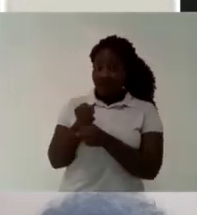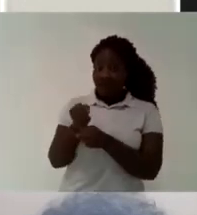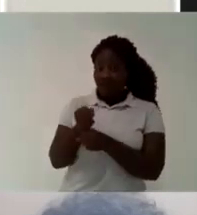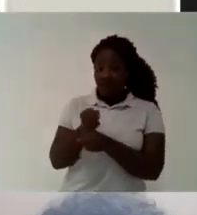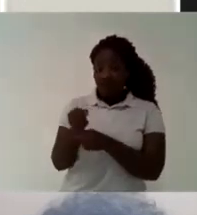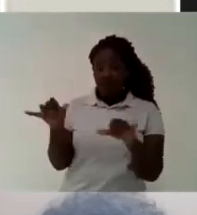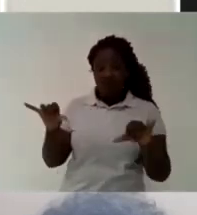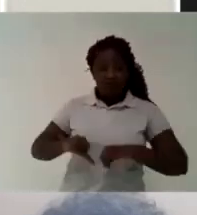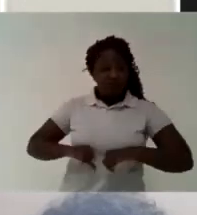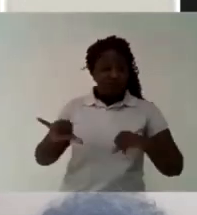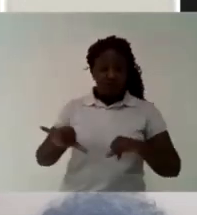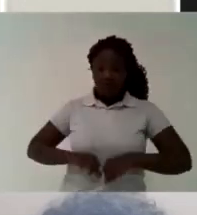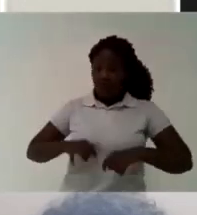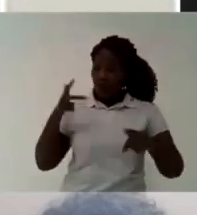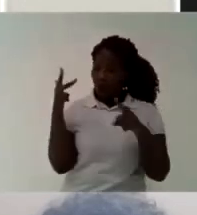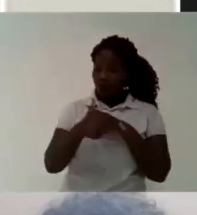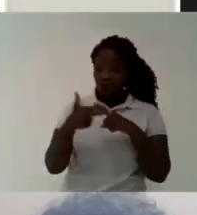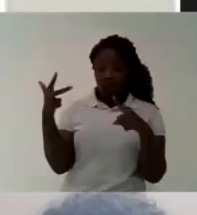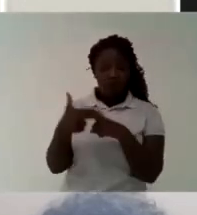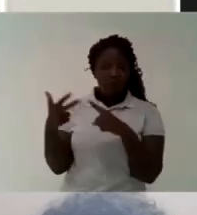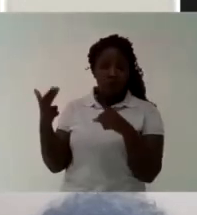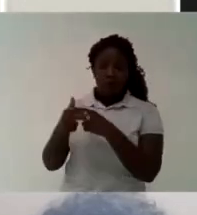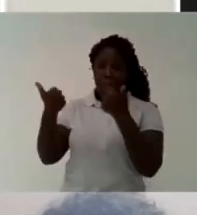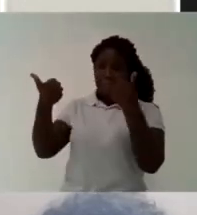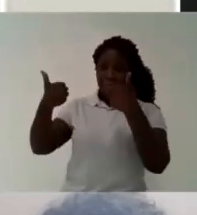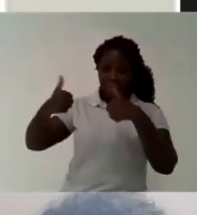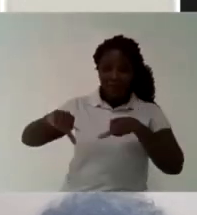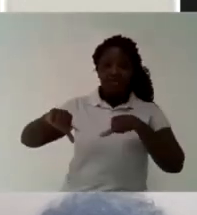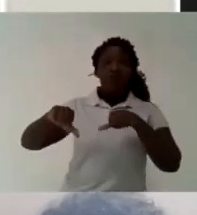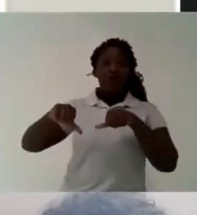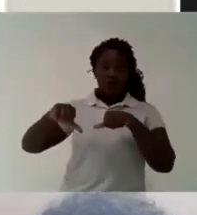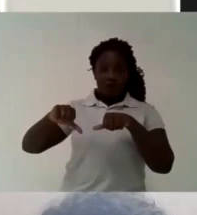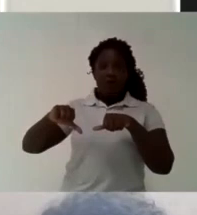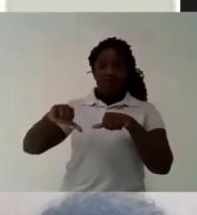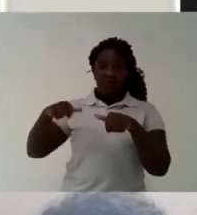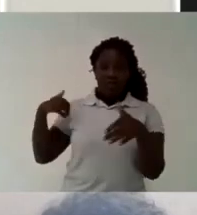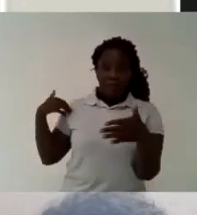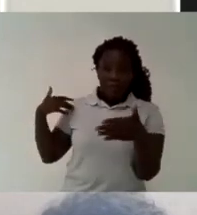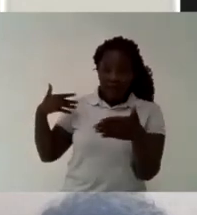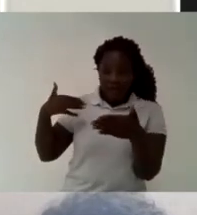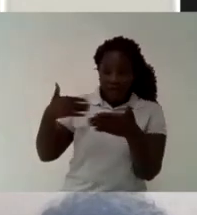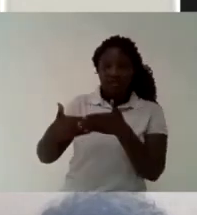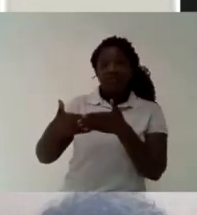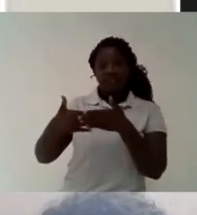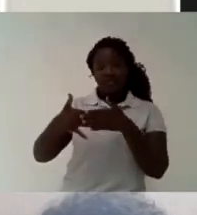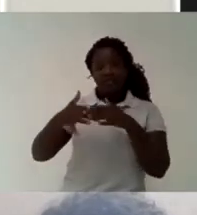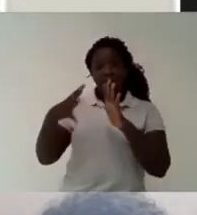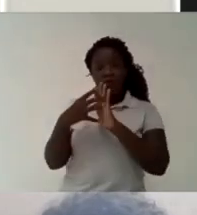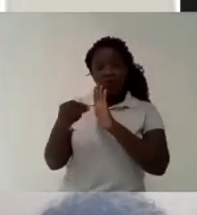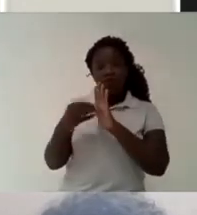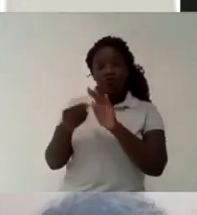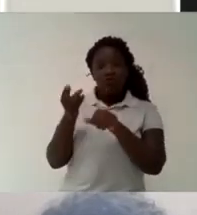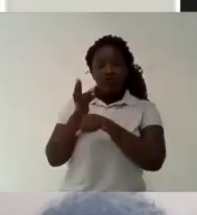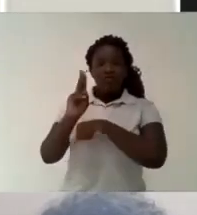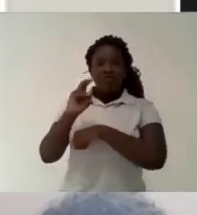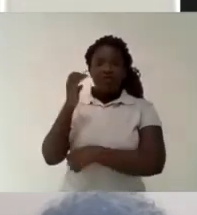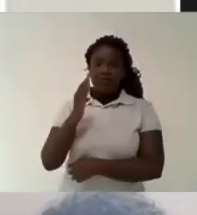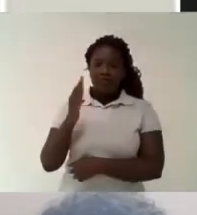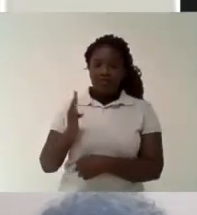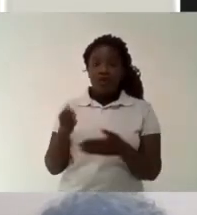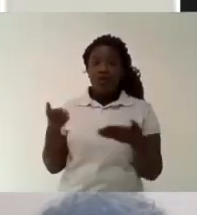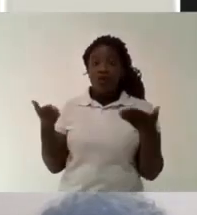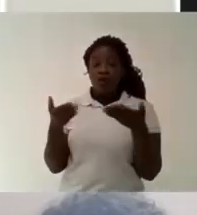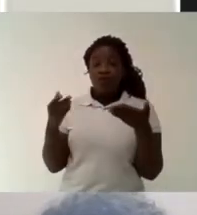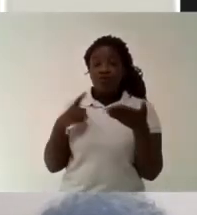all of that He calls himself a conservative person And his idea is to